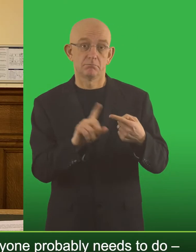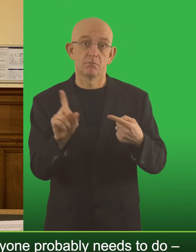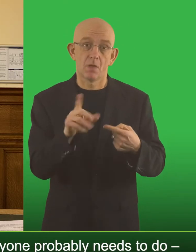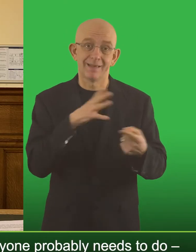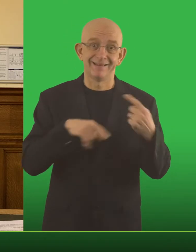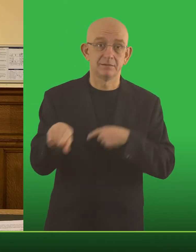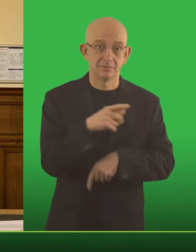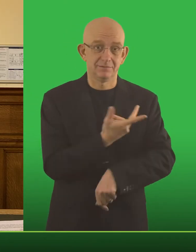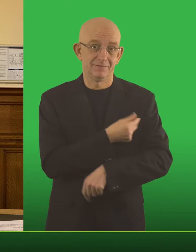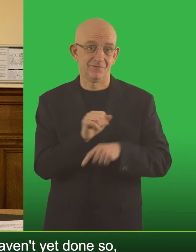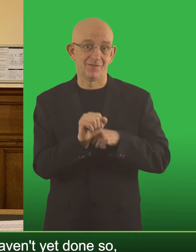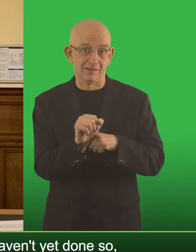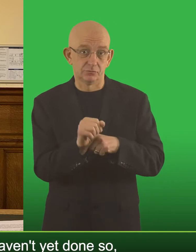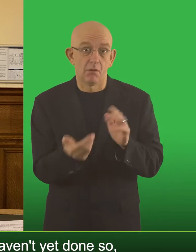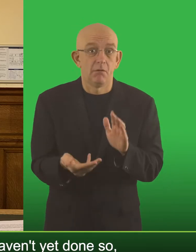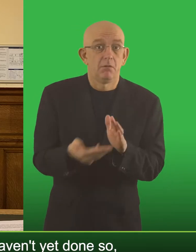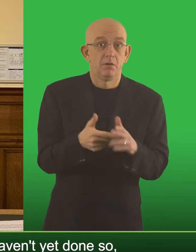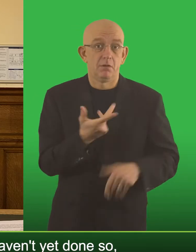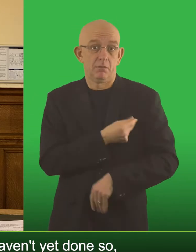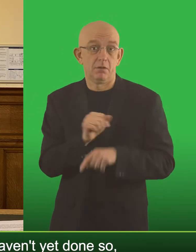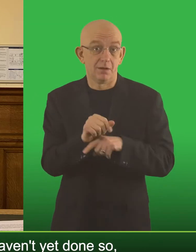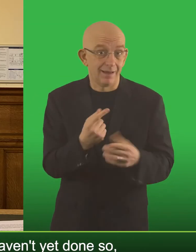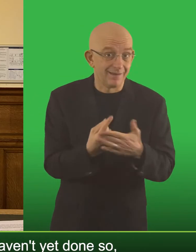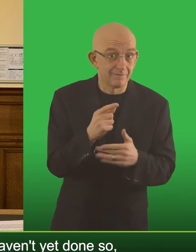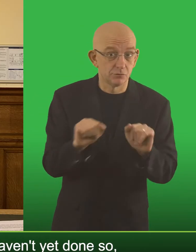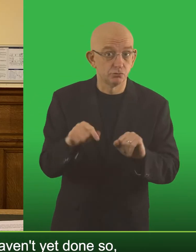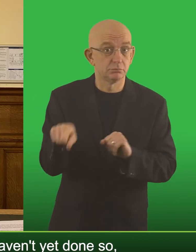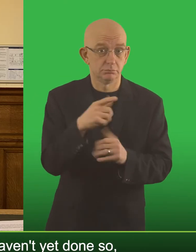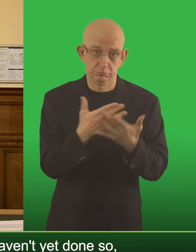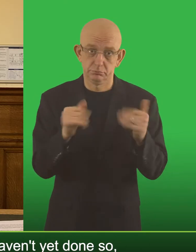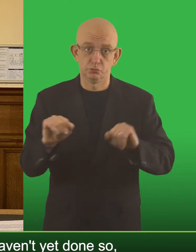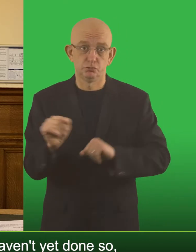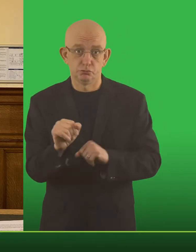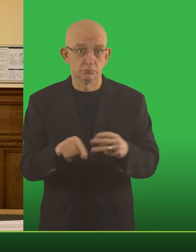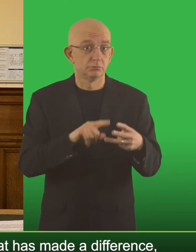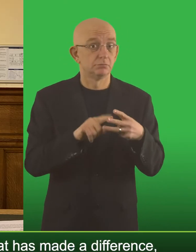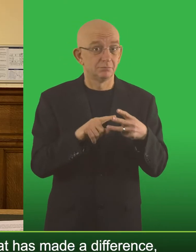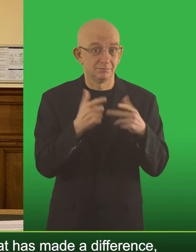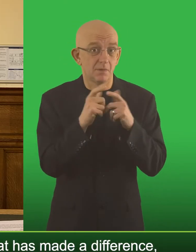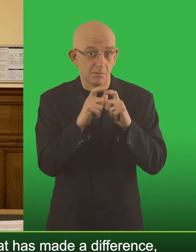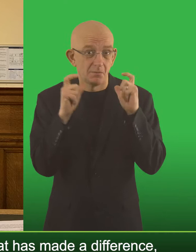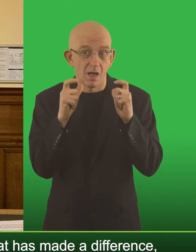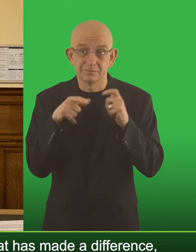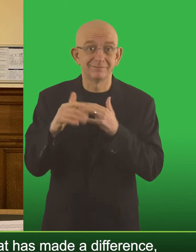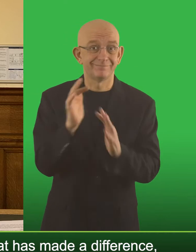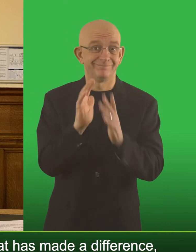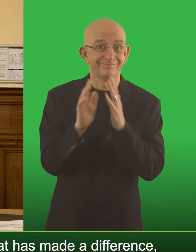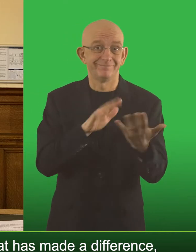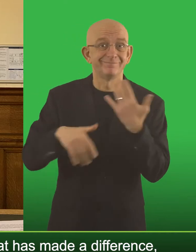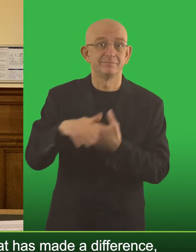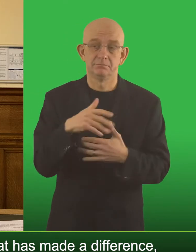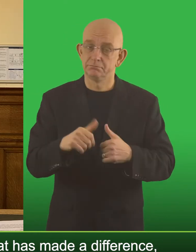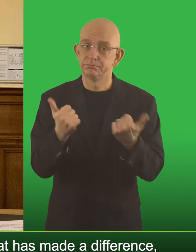probably needs to do, get vaccinated and boosted if you haven't yet done so, there are still lots that haven't. Wear a mask in enclosed public